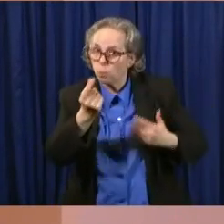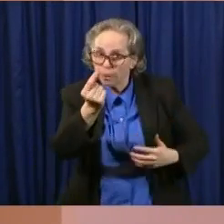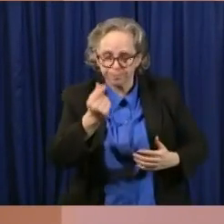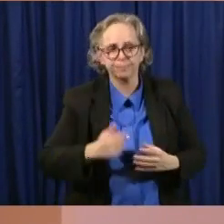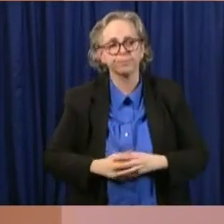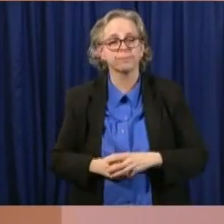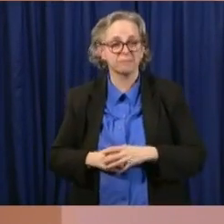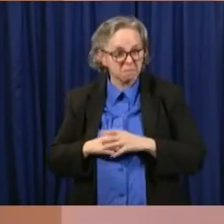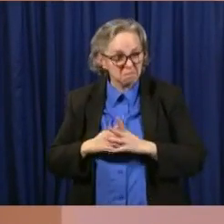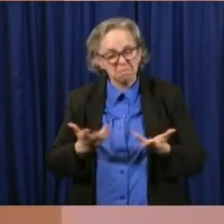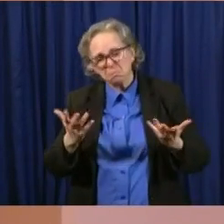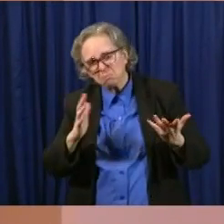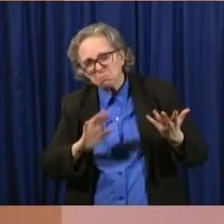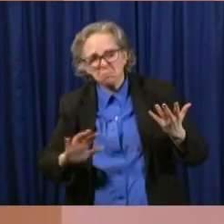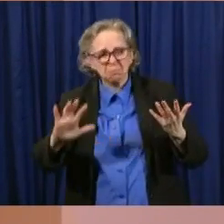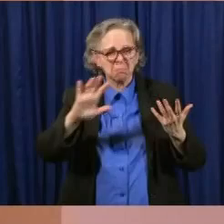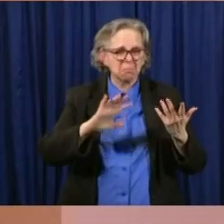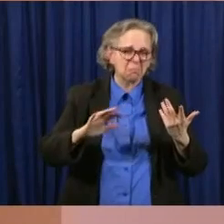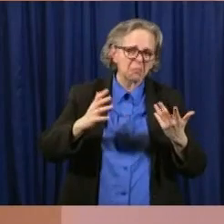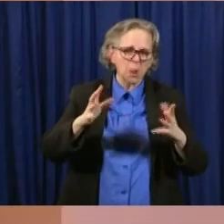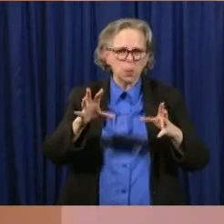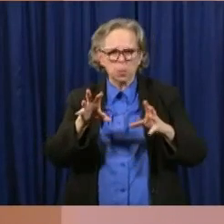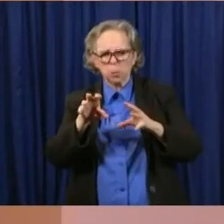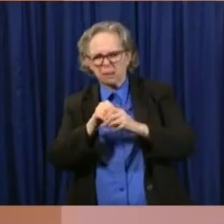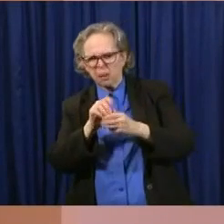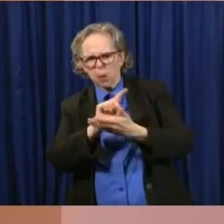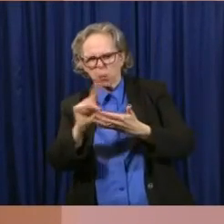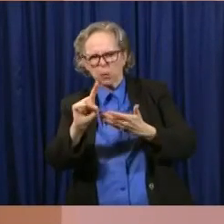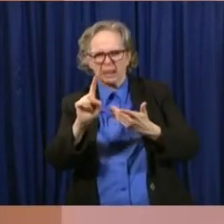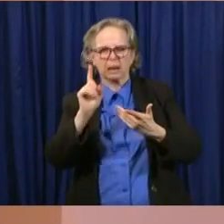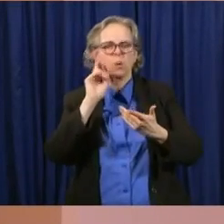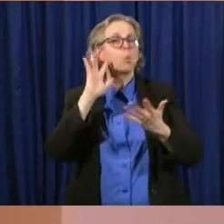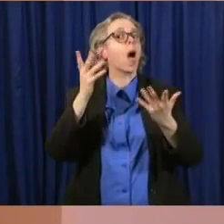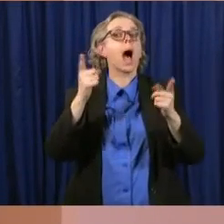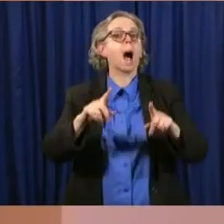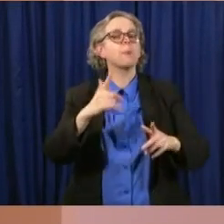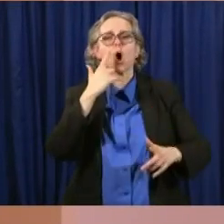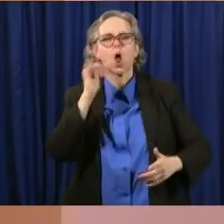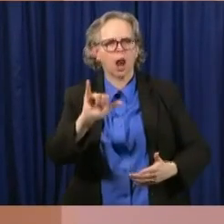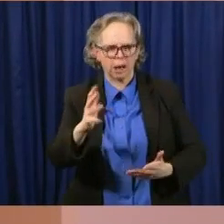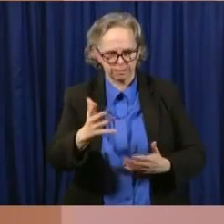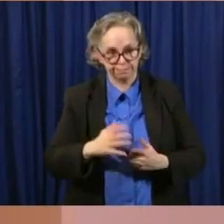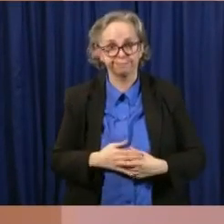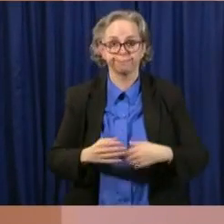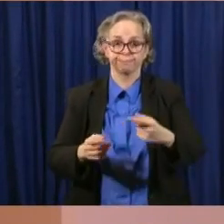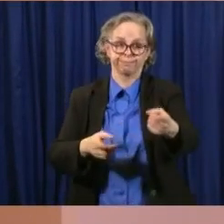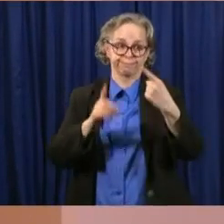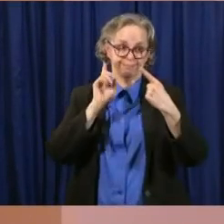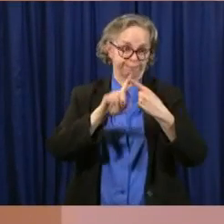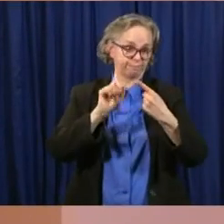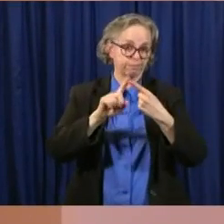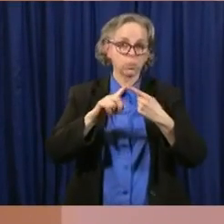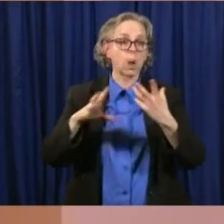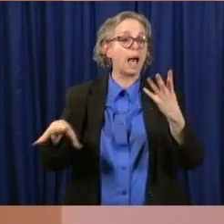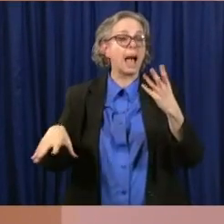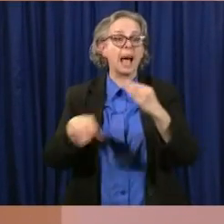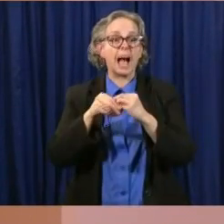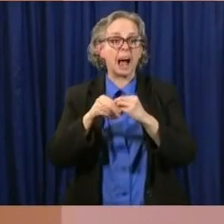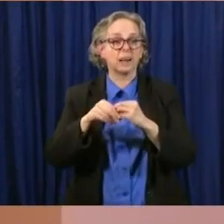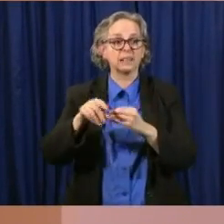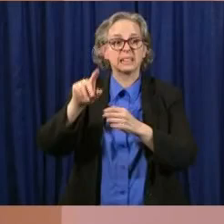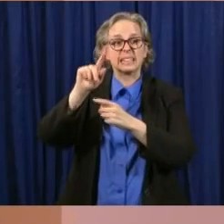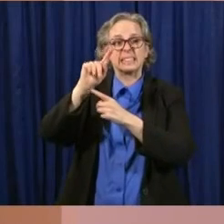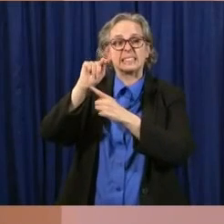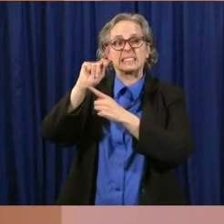happen over the course of this week, uh, that they will add text to speech capabilities. Those have already added, those should